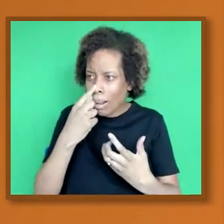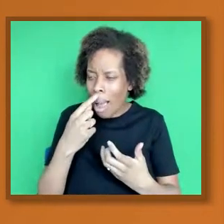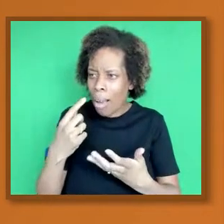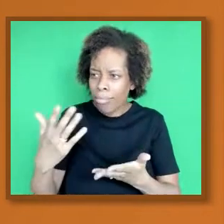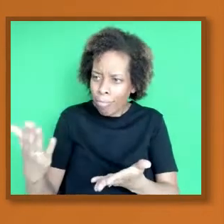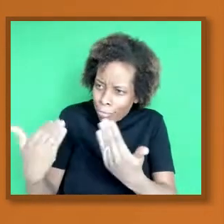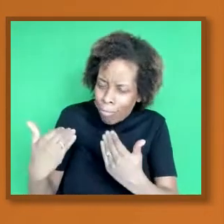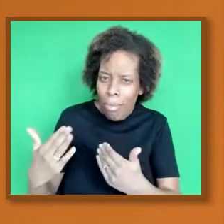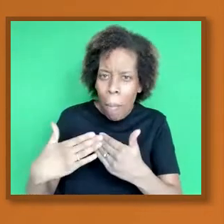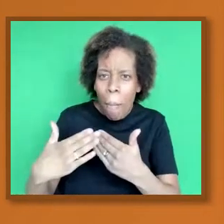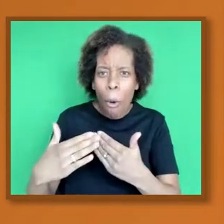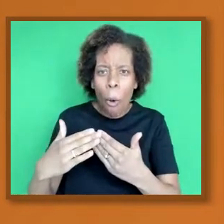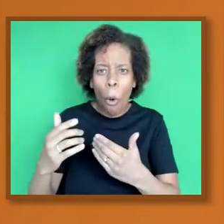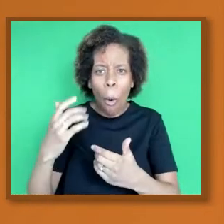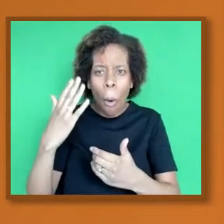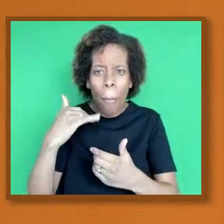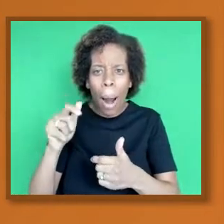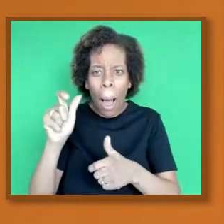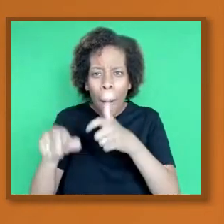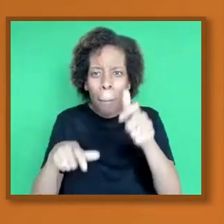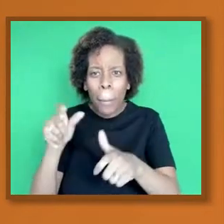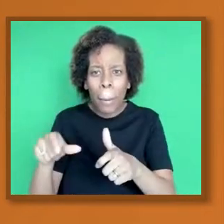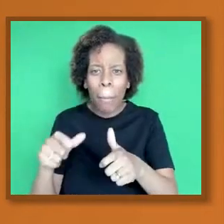If we can move to the next slide, please.